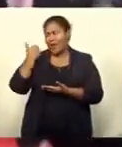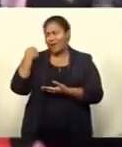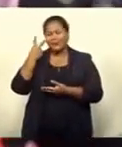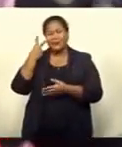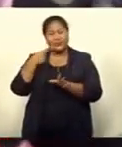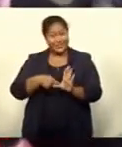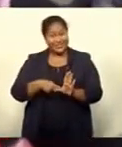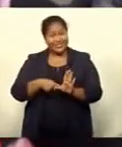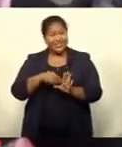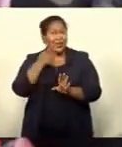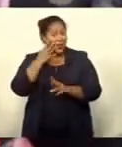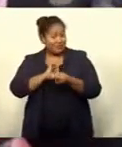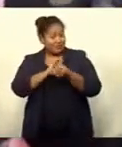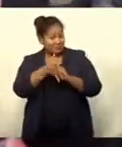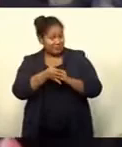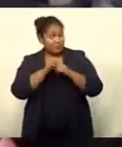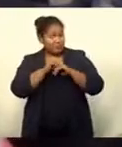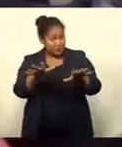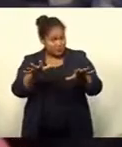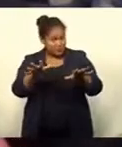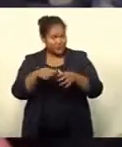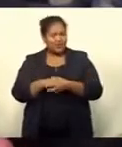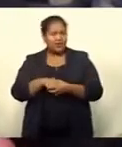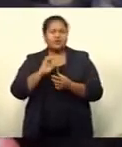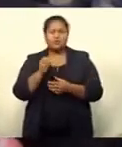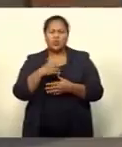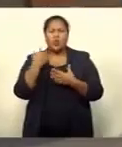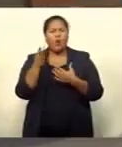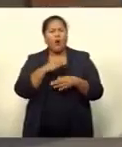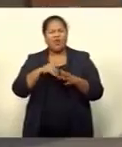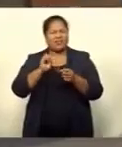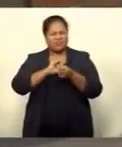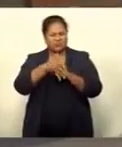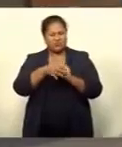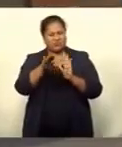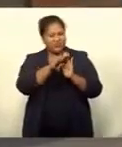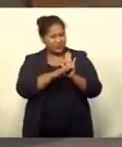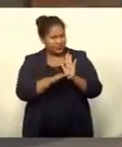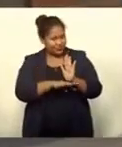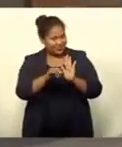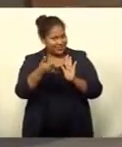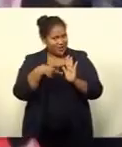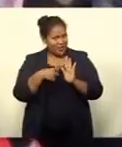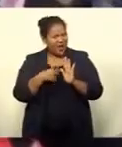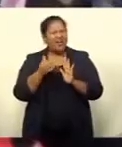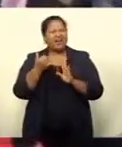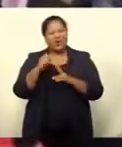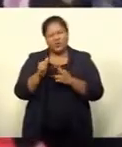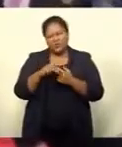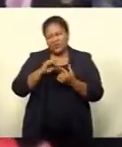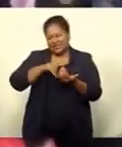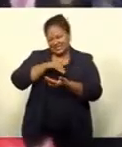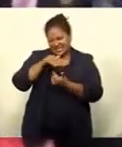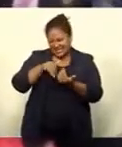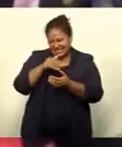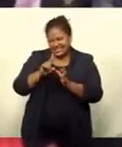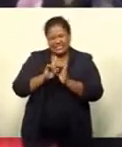since the COVID outbreak and all the COVID protocols have contributed you know the social isolation the